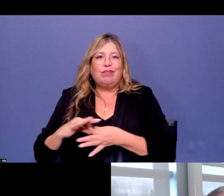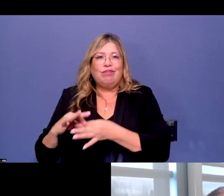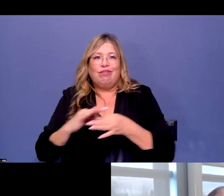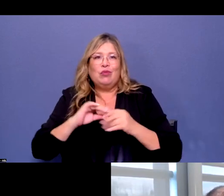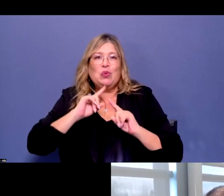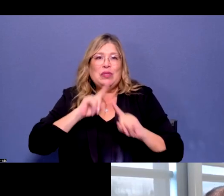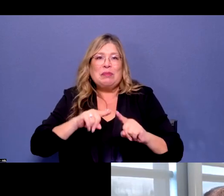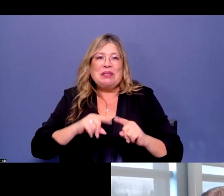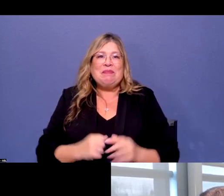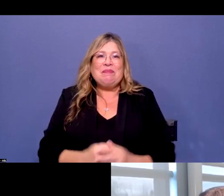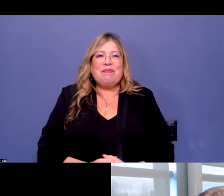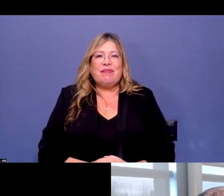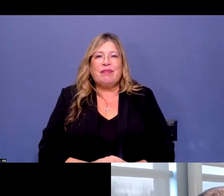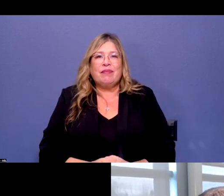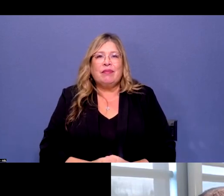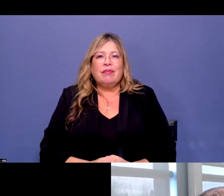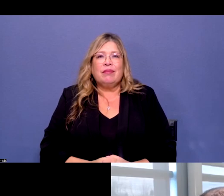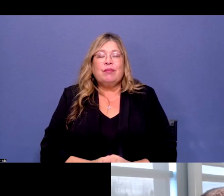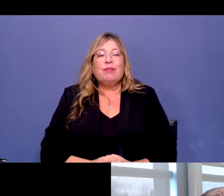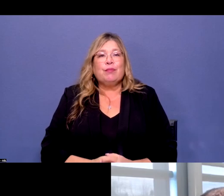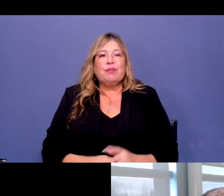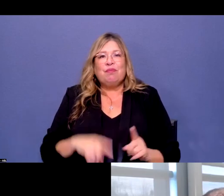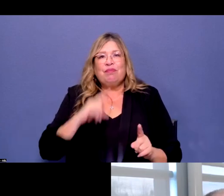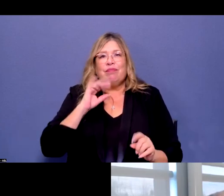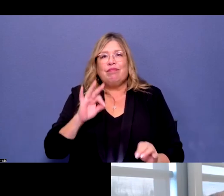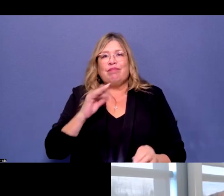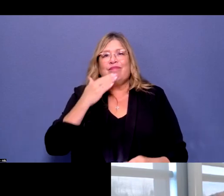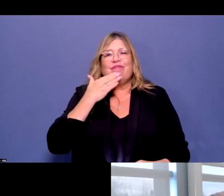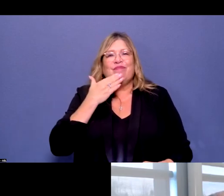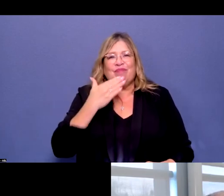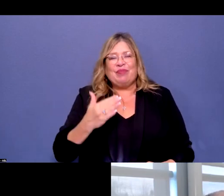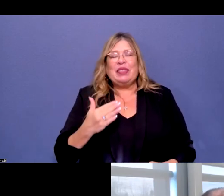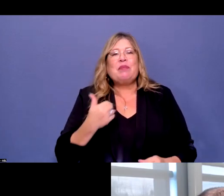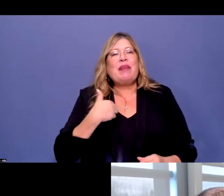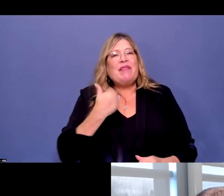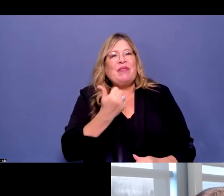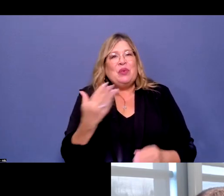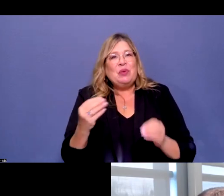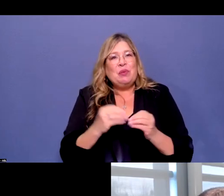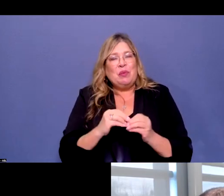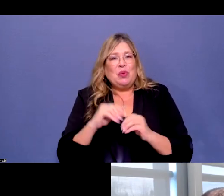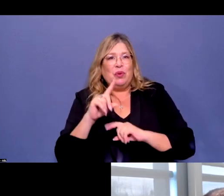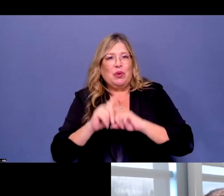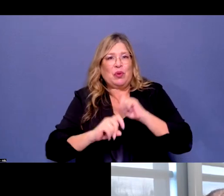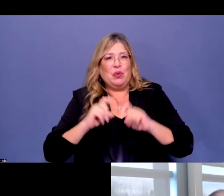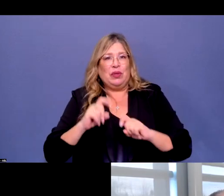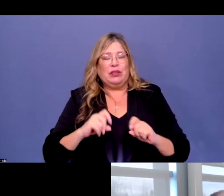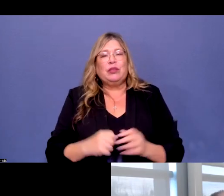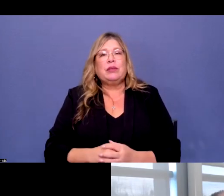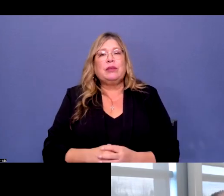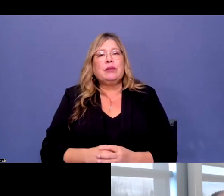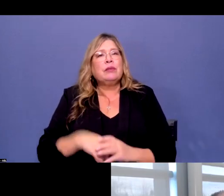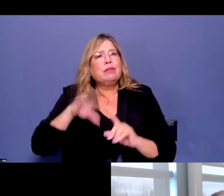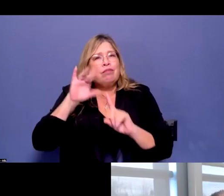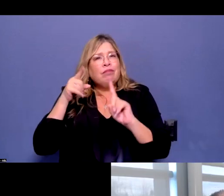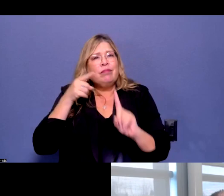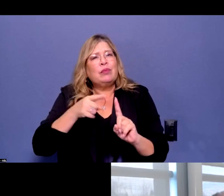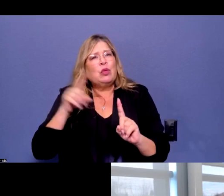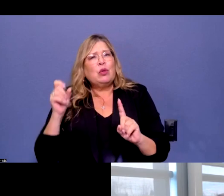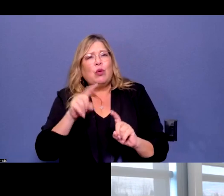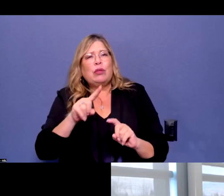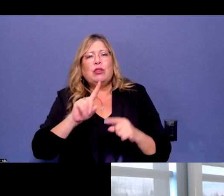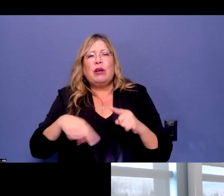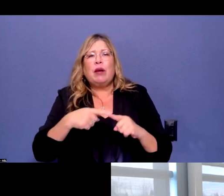Thank you so much. We'll keep Brian up, because I think there's a few more questions, specifically about kind of some of the